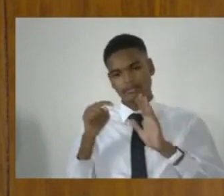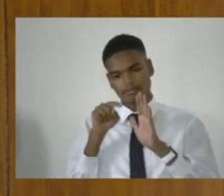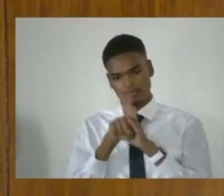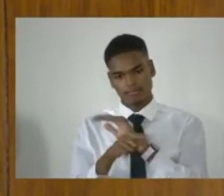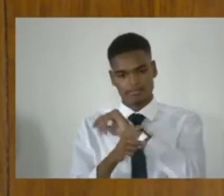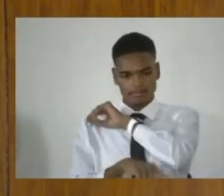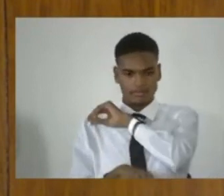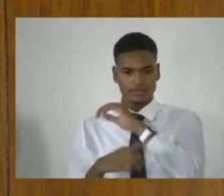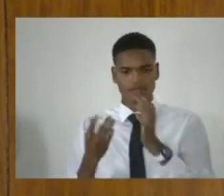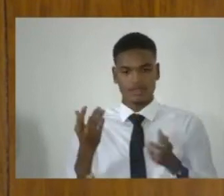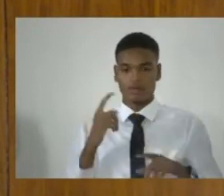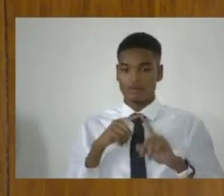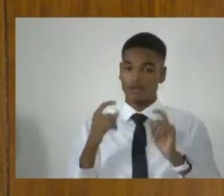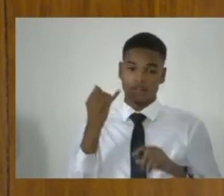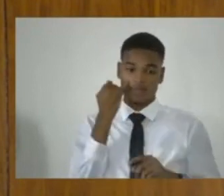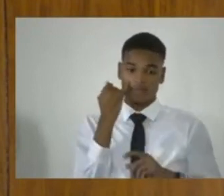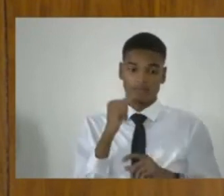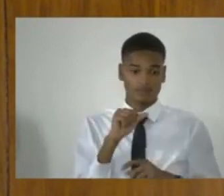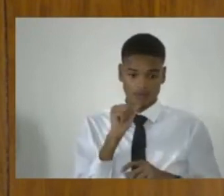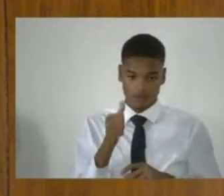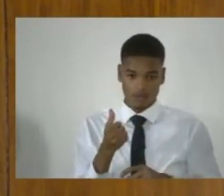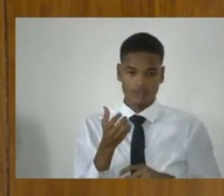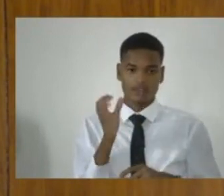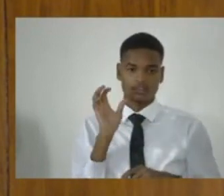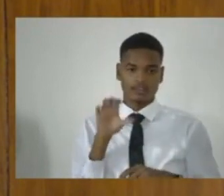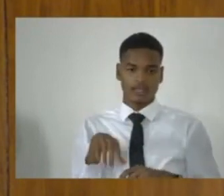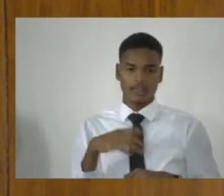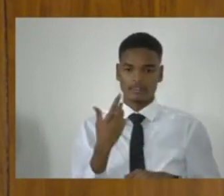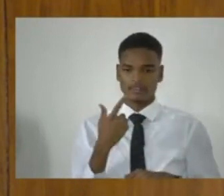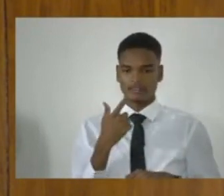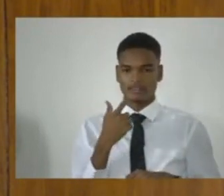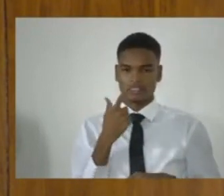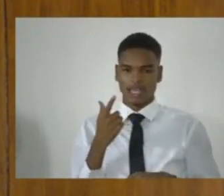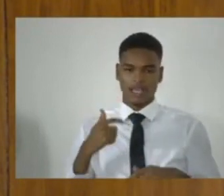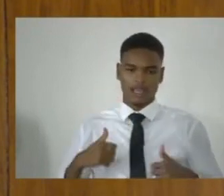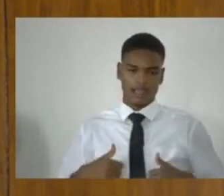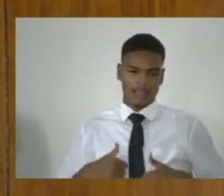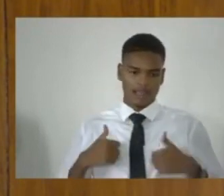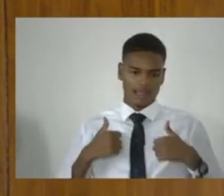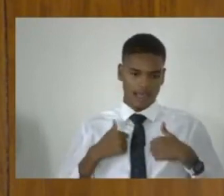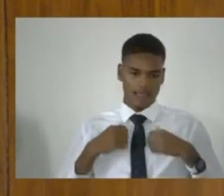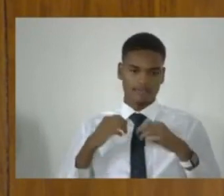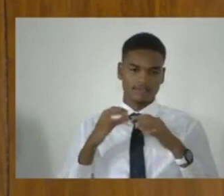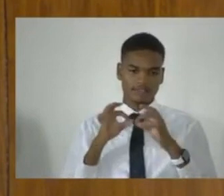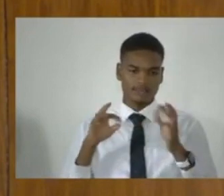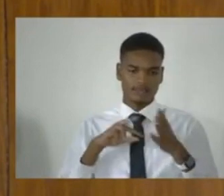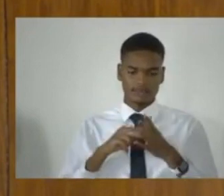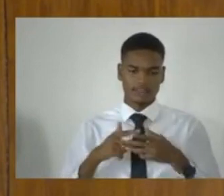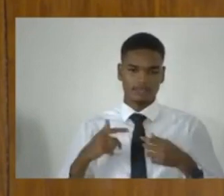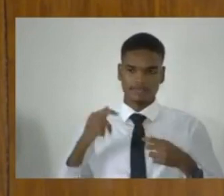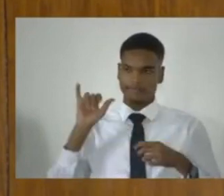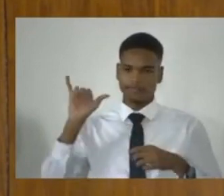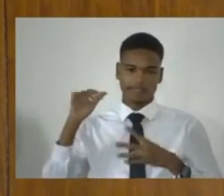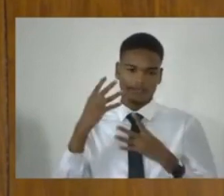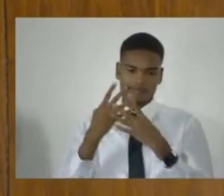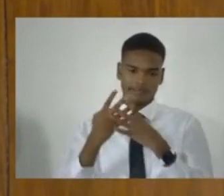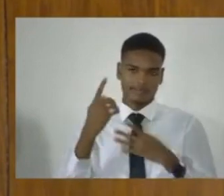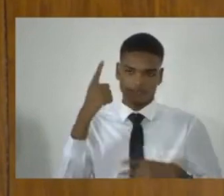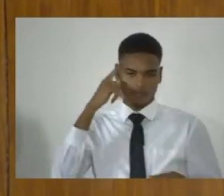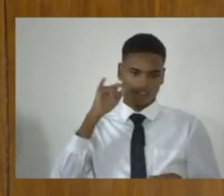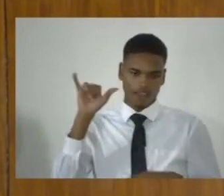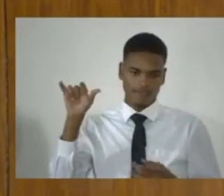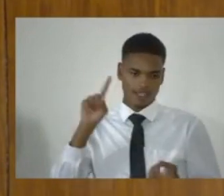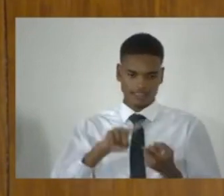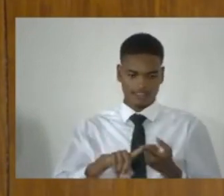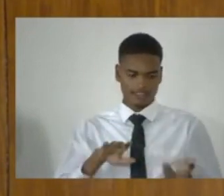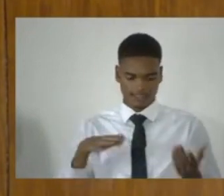or if they don't do so, impose a life sentence. The vast majority of cases that come before the court in